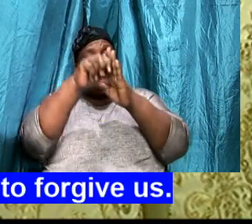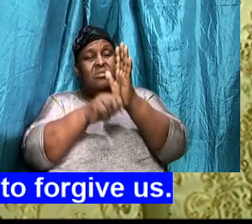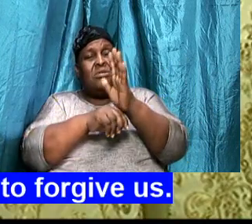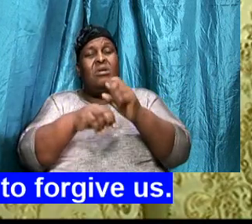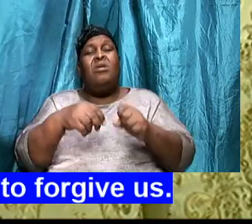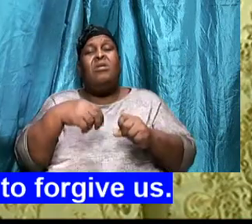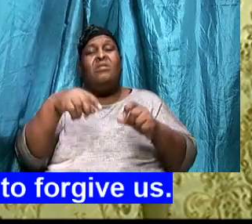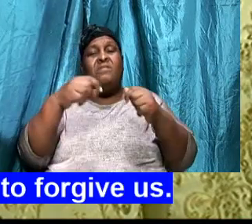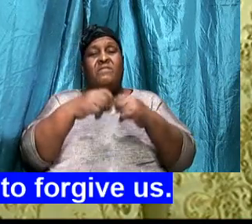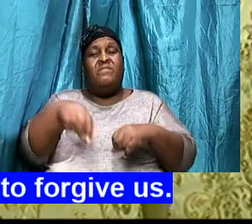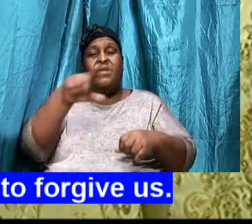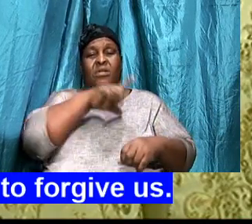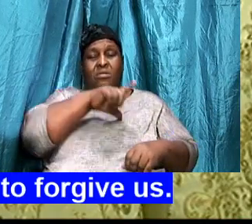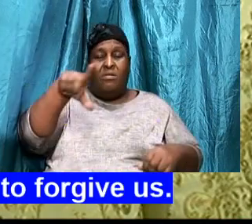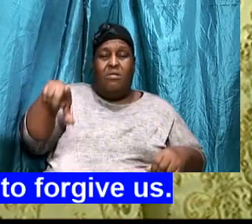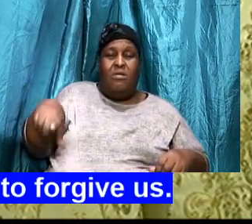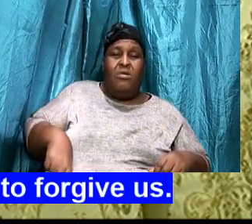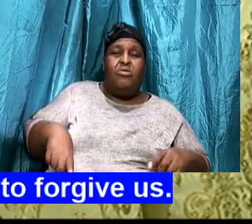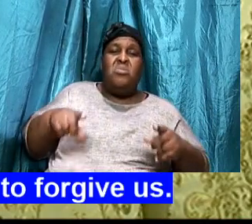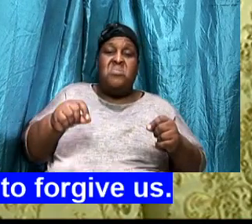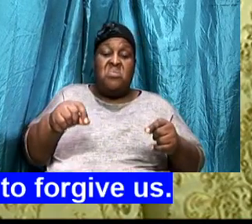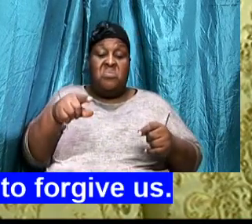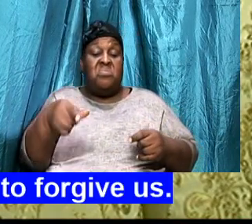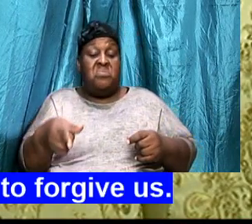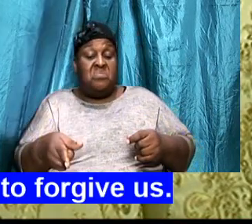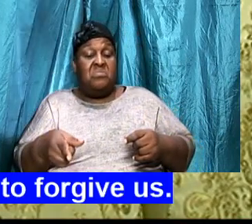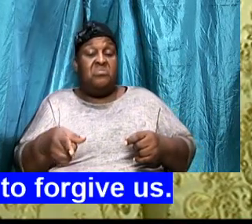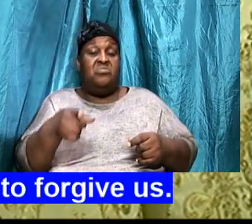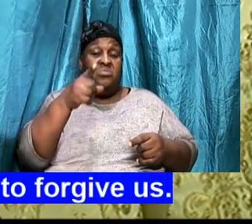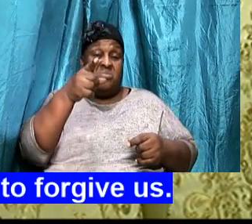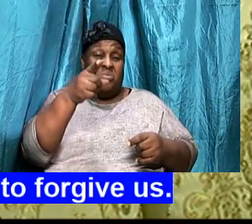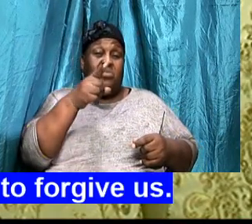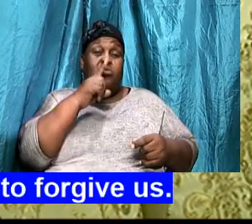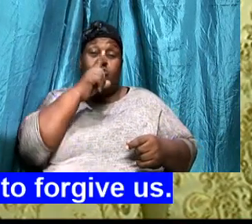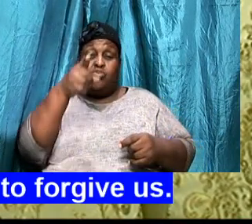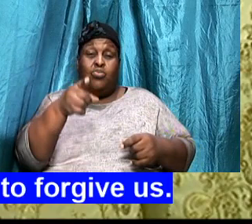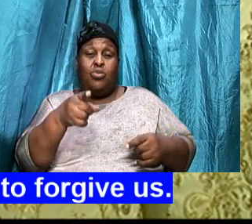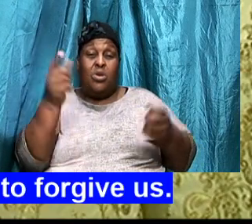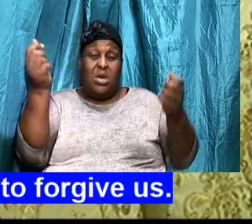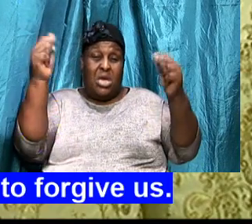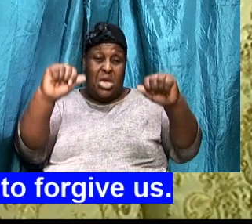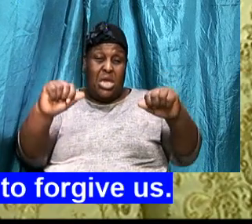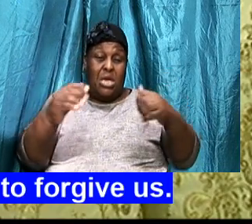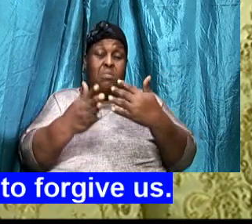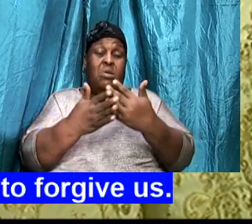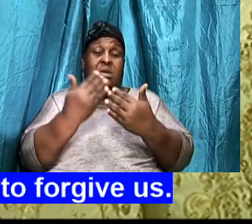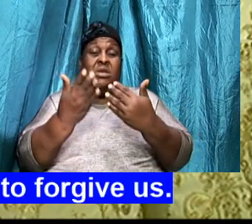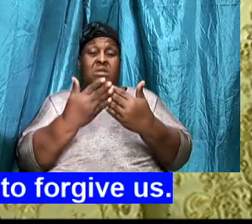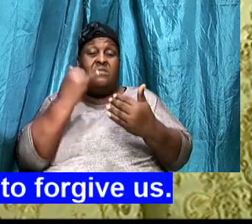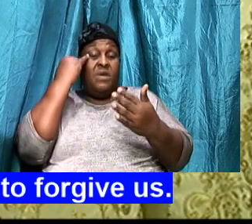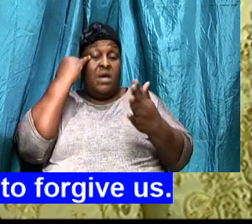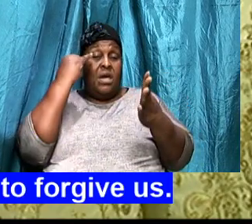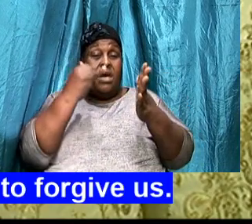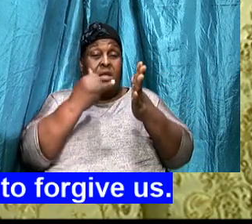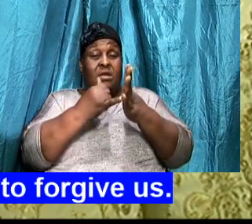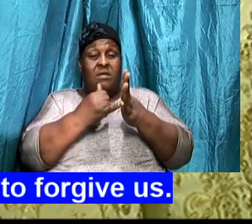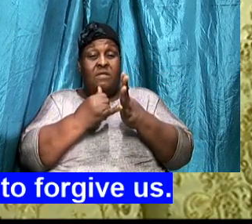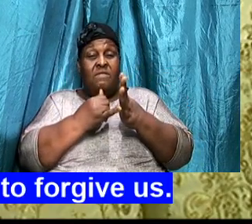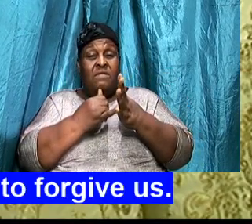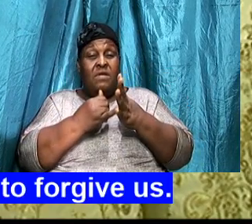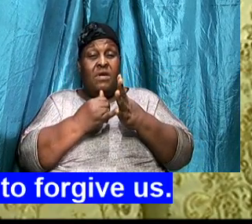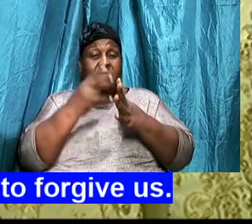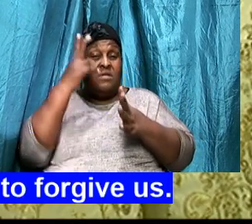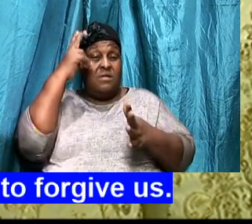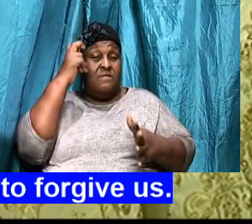do this, I guarantee, That you will be, Able to, Easily, Identify, The